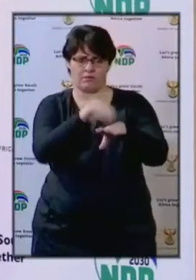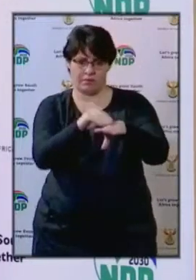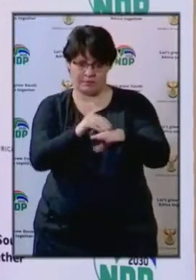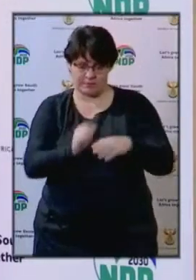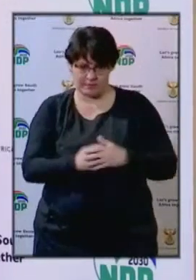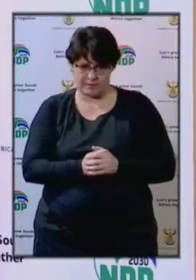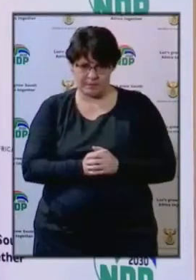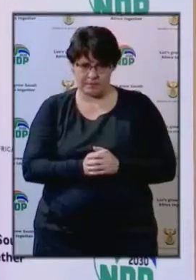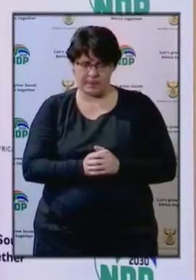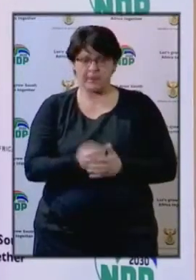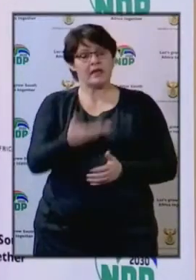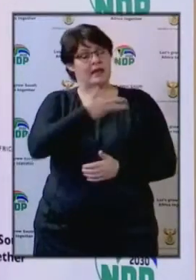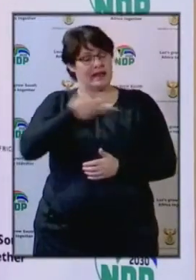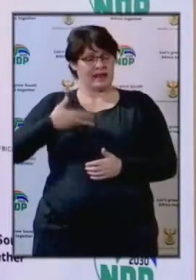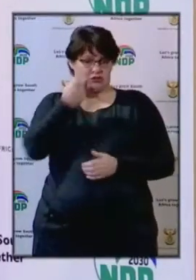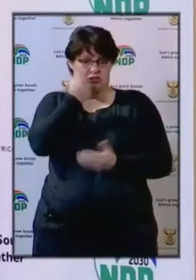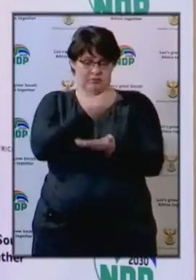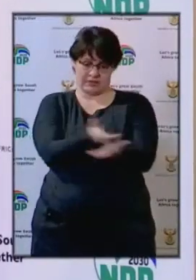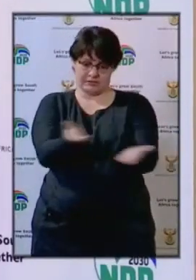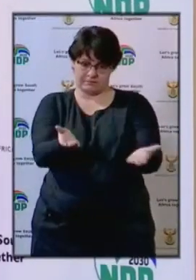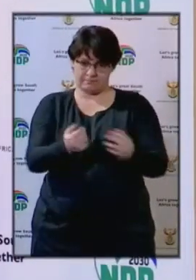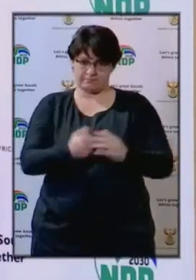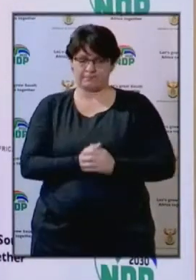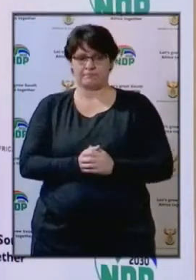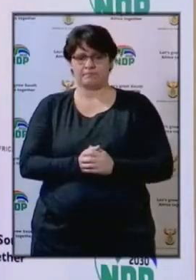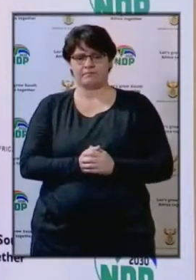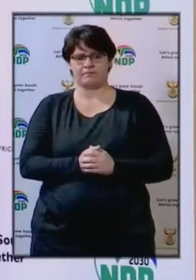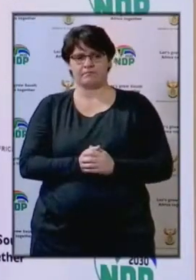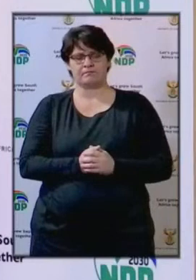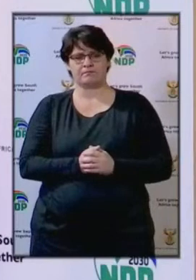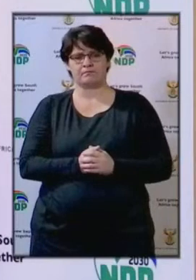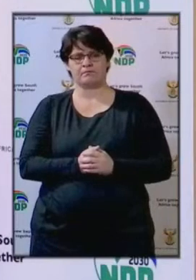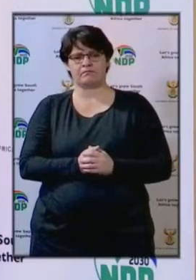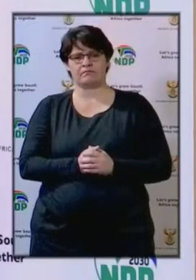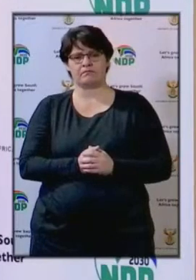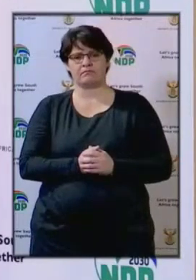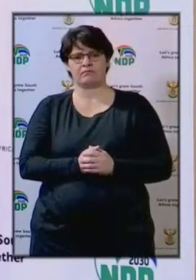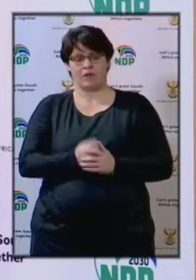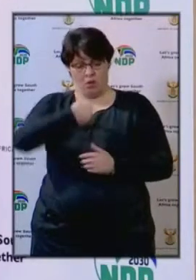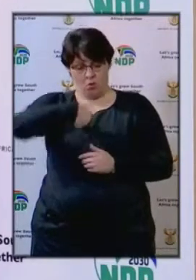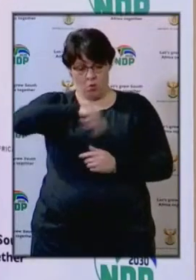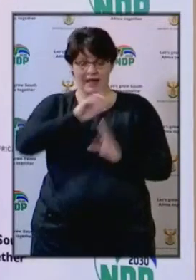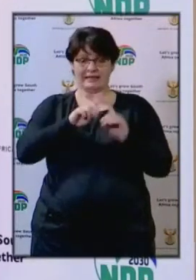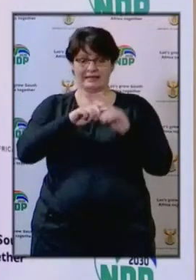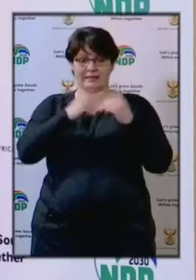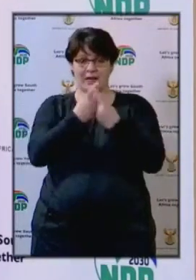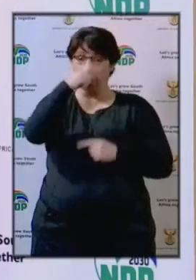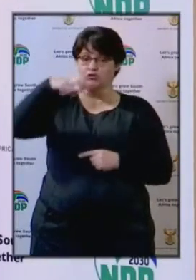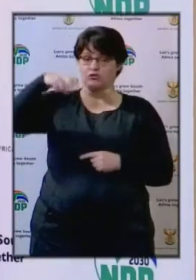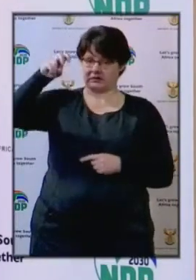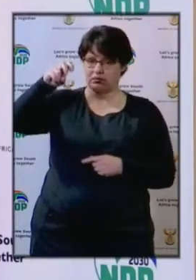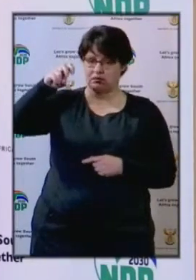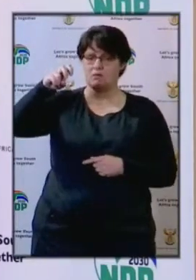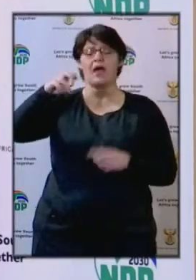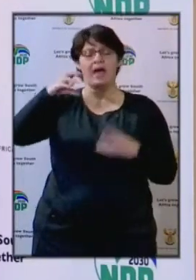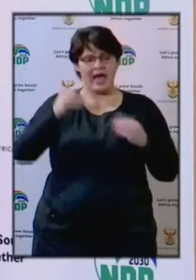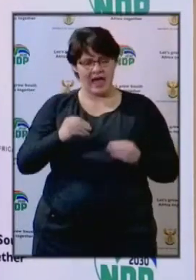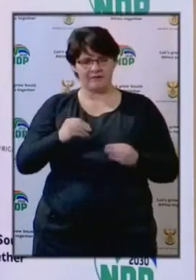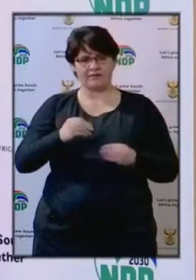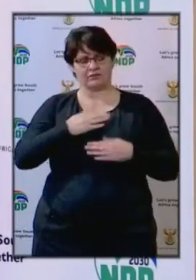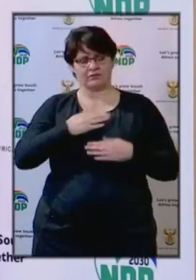Ladies and gentlemen, we announced as the Department of Tourism a relief